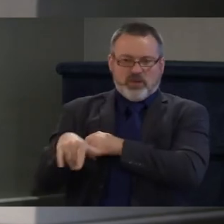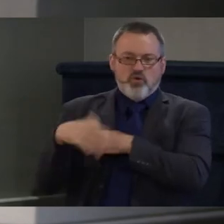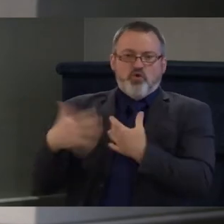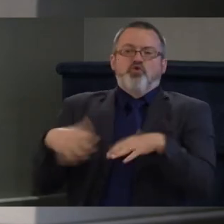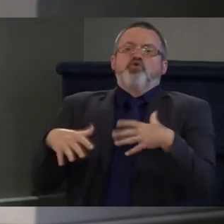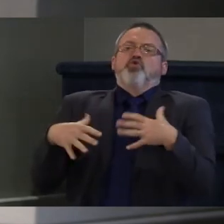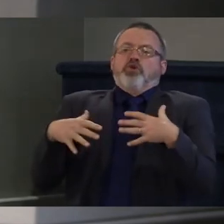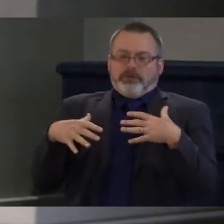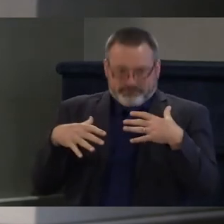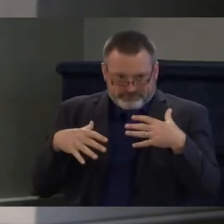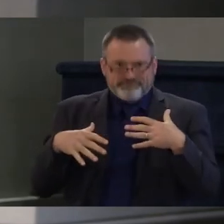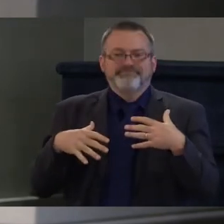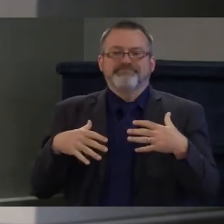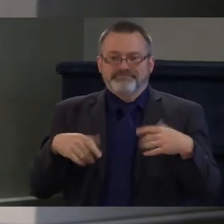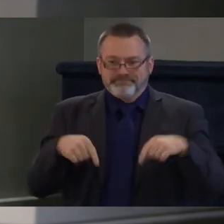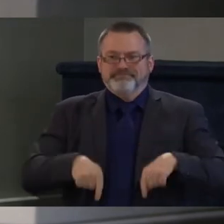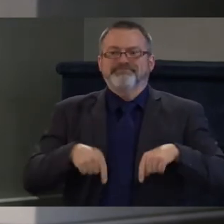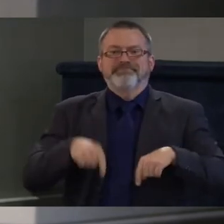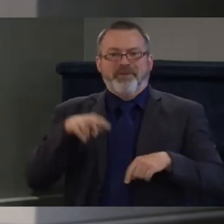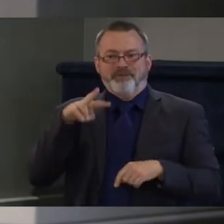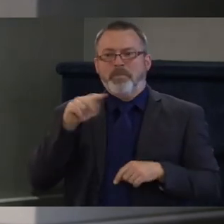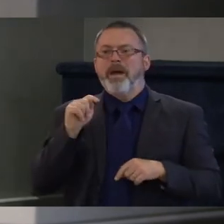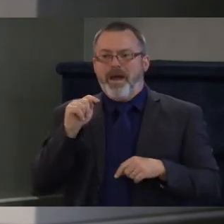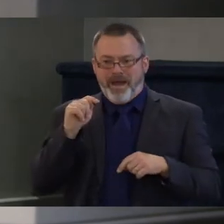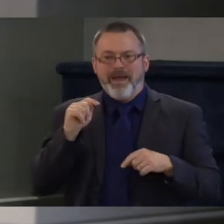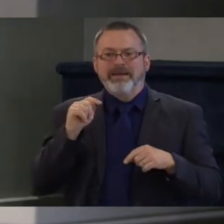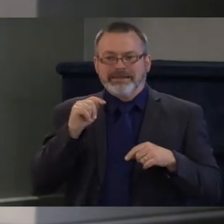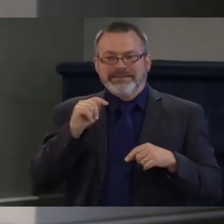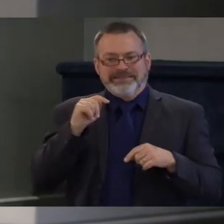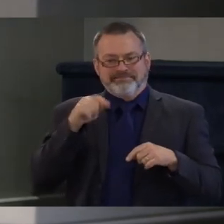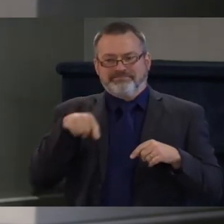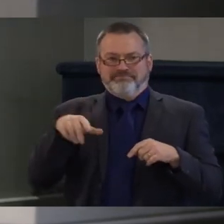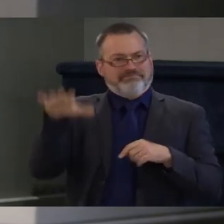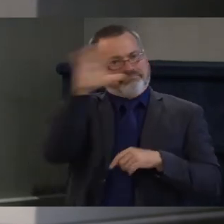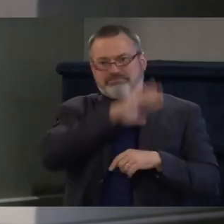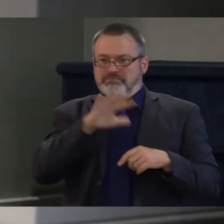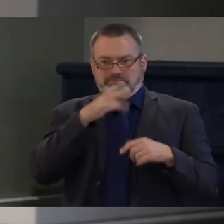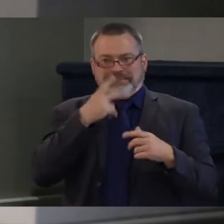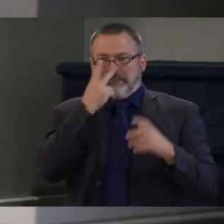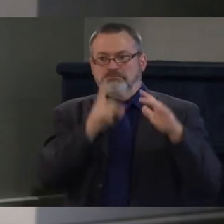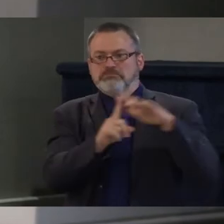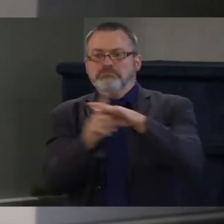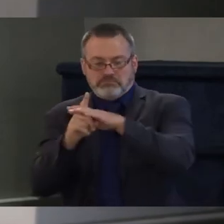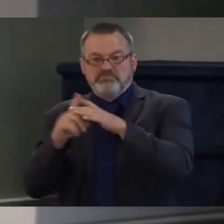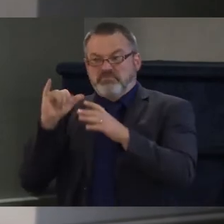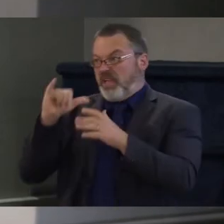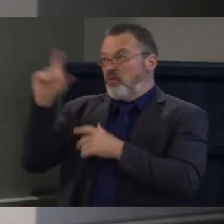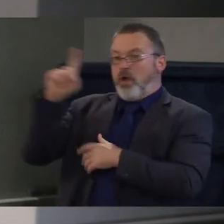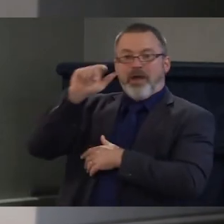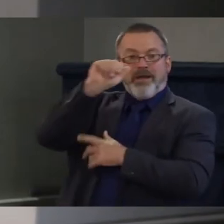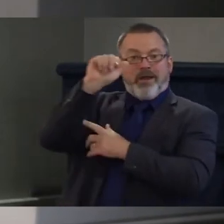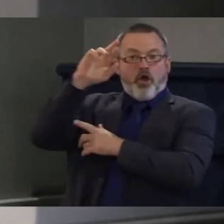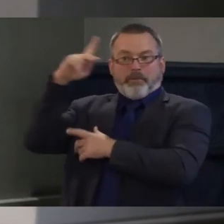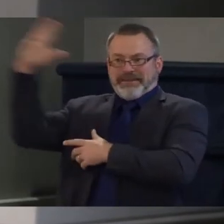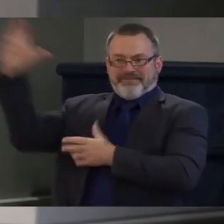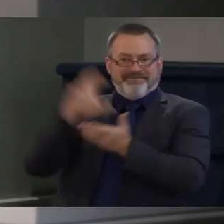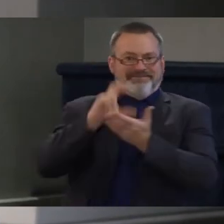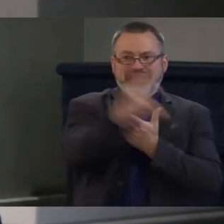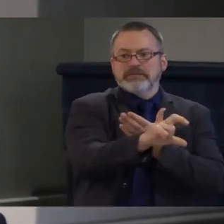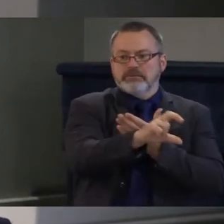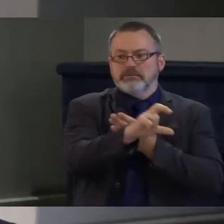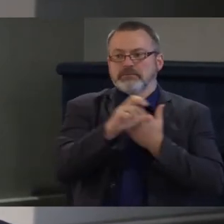not thrive in our communities until we end the stigma until we're fully investing in the workforce and making sure that mental health care is health care